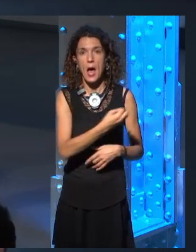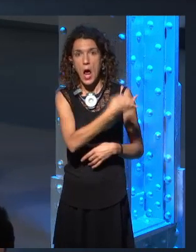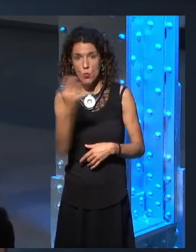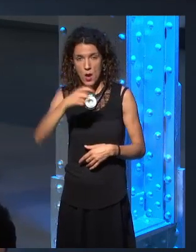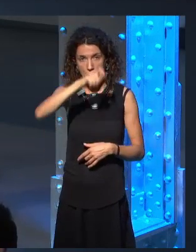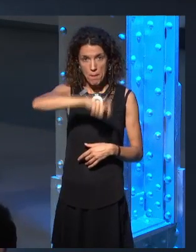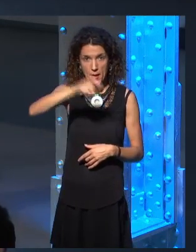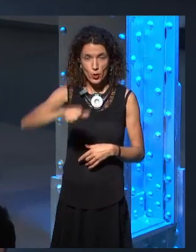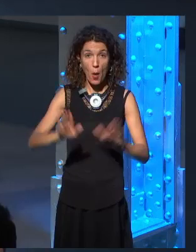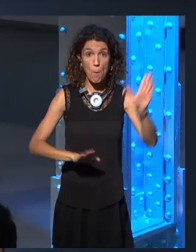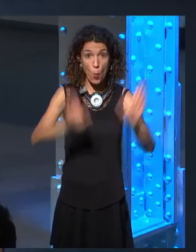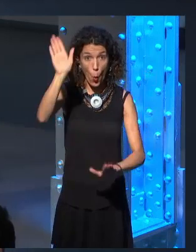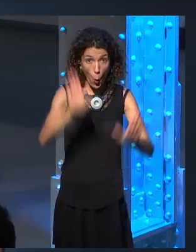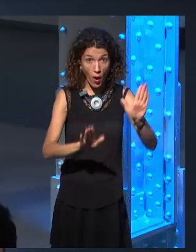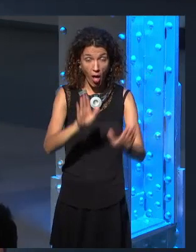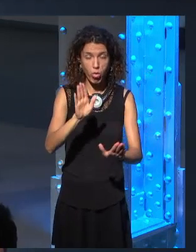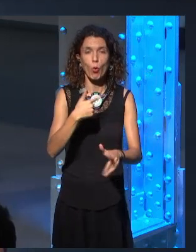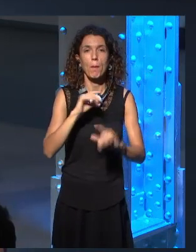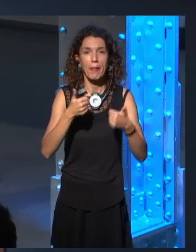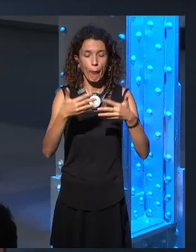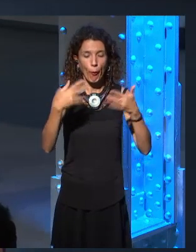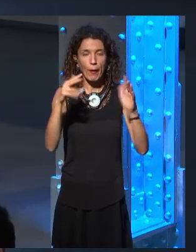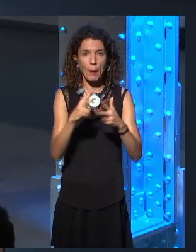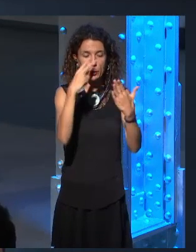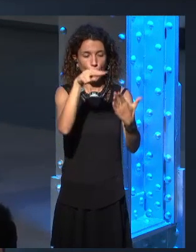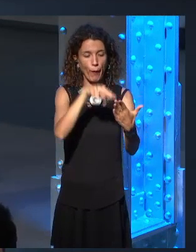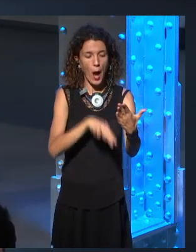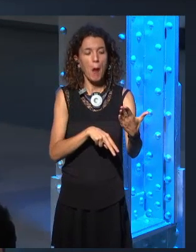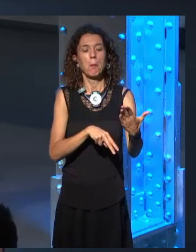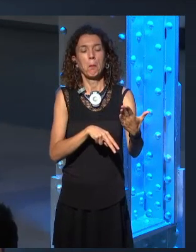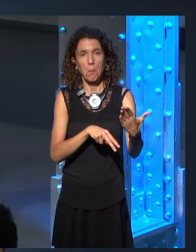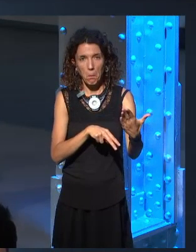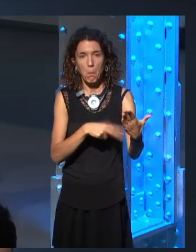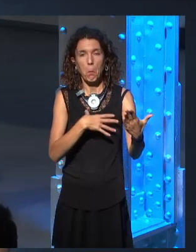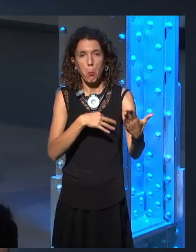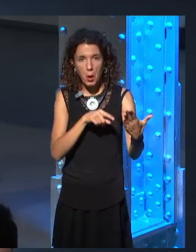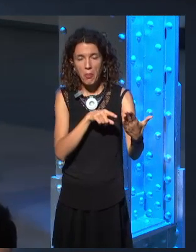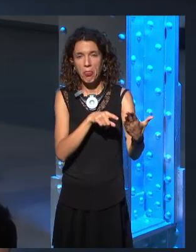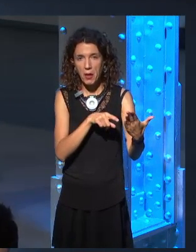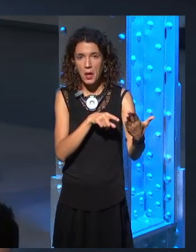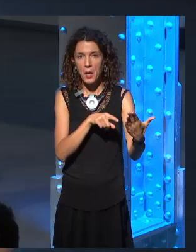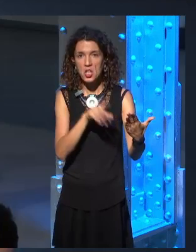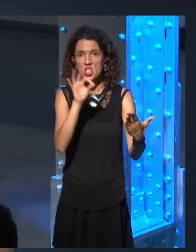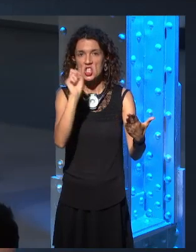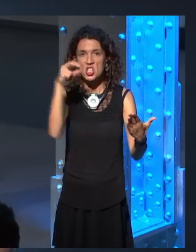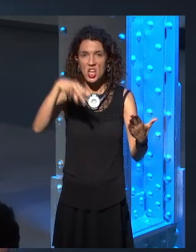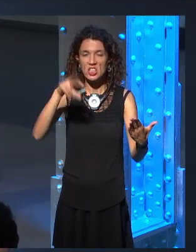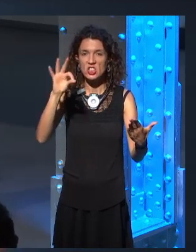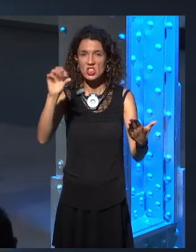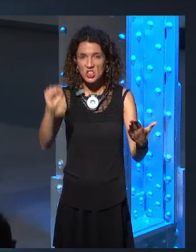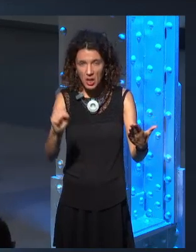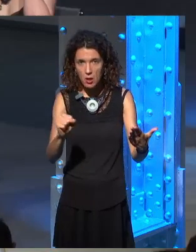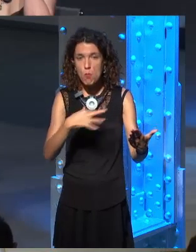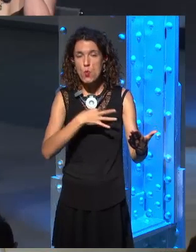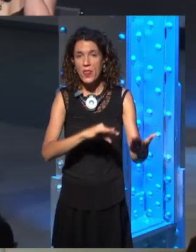three chapters started speculating, hmm, maybe Sansa's going to get married to Willis Tyrell. And people started speculating, okay, when she gets married to him, what's going to,